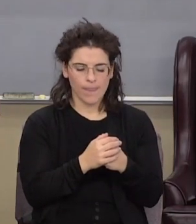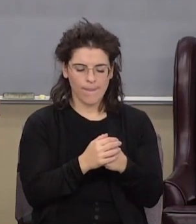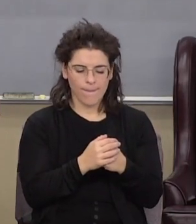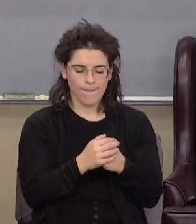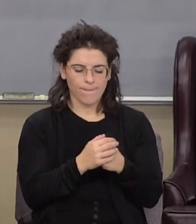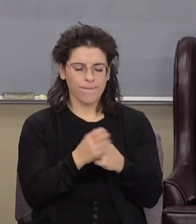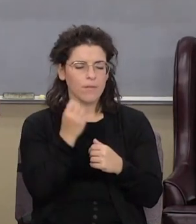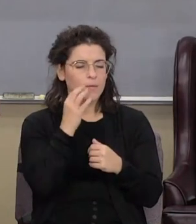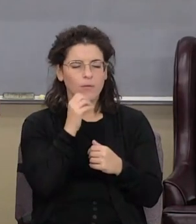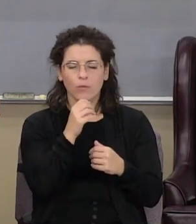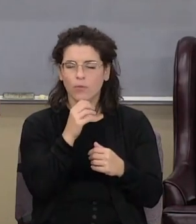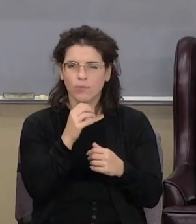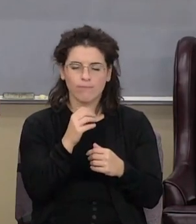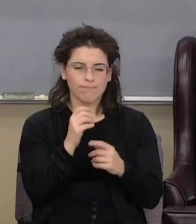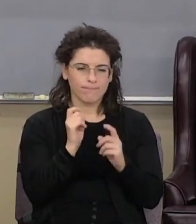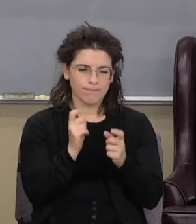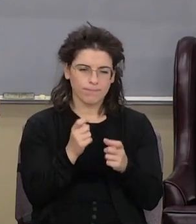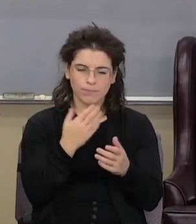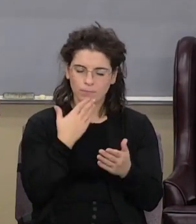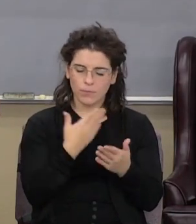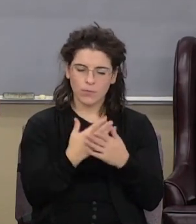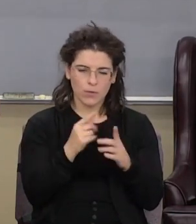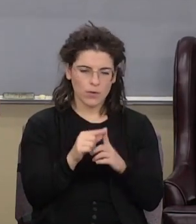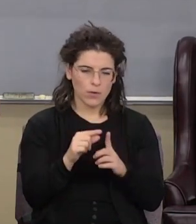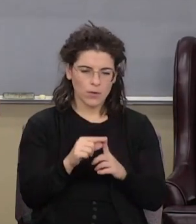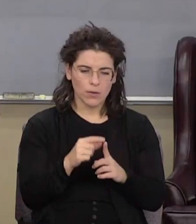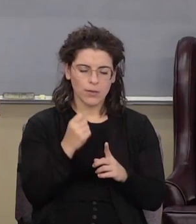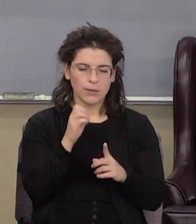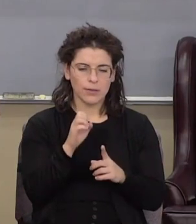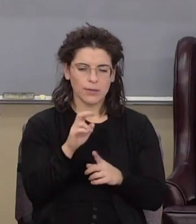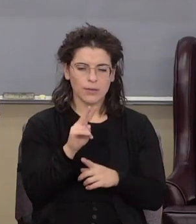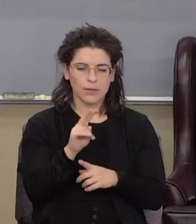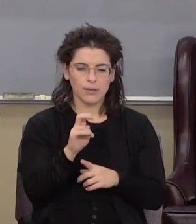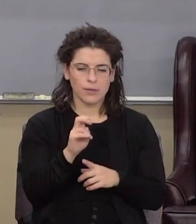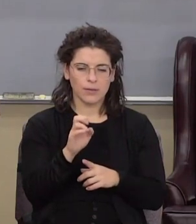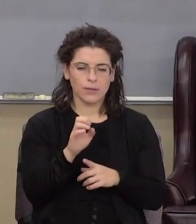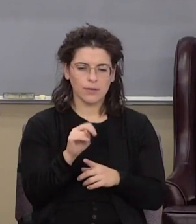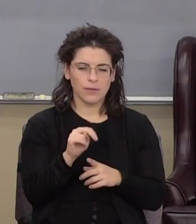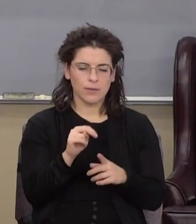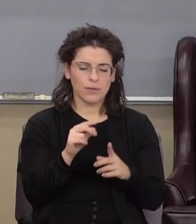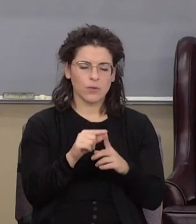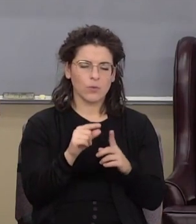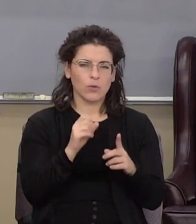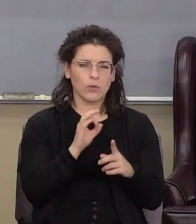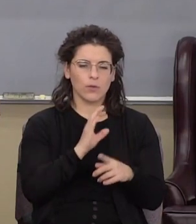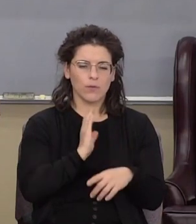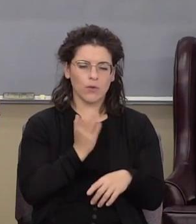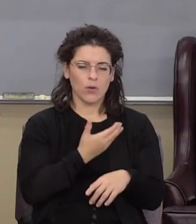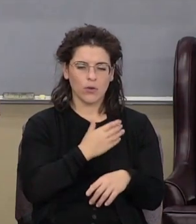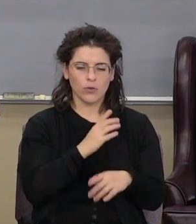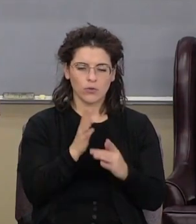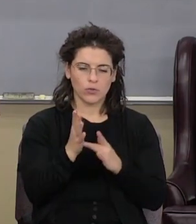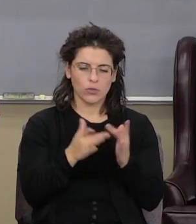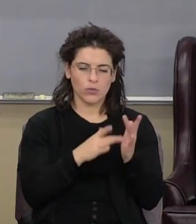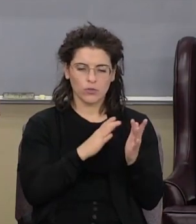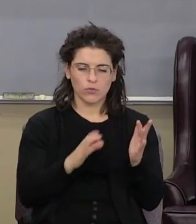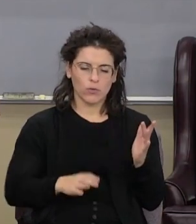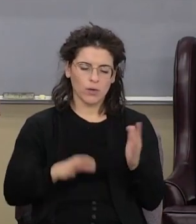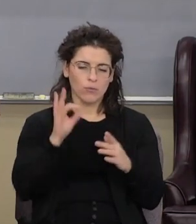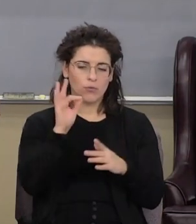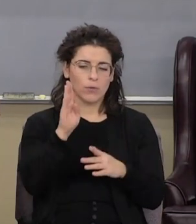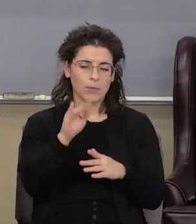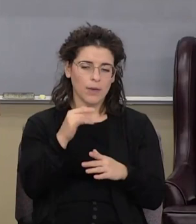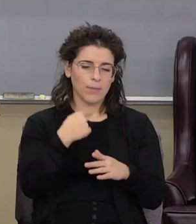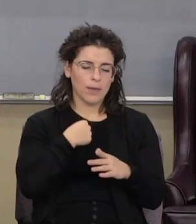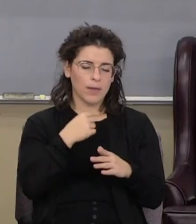and he said if you don't consent to wholesome words even the words of our Lord Jesus Christ that are being preached and taught by me and to the doctrine